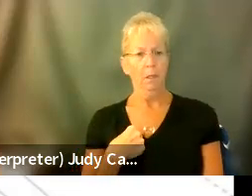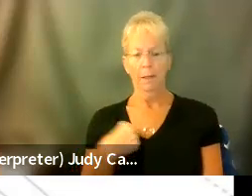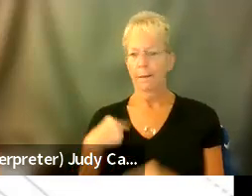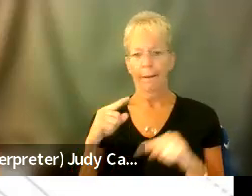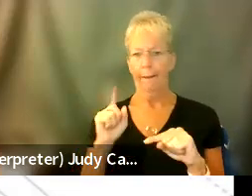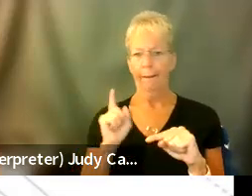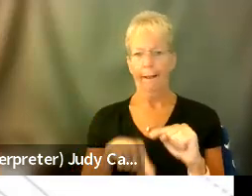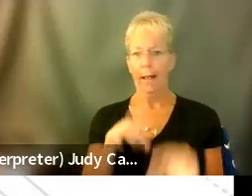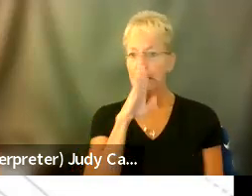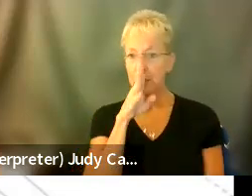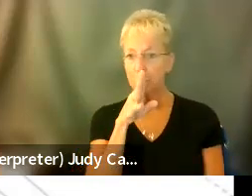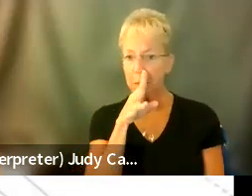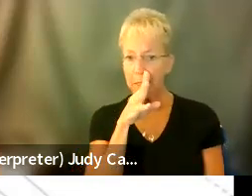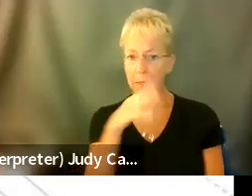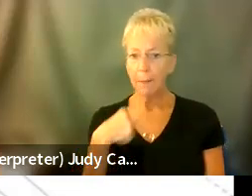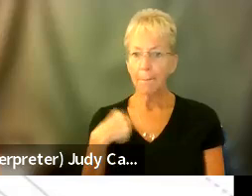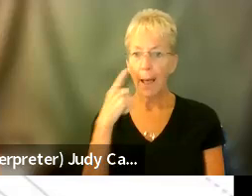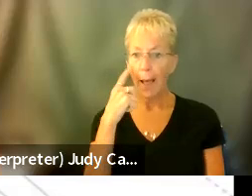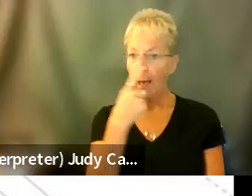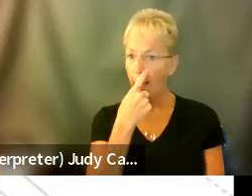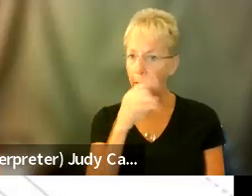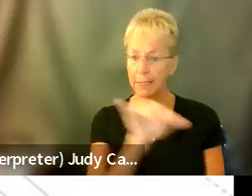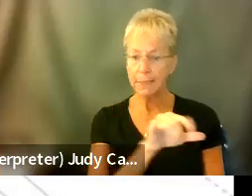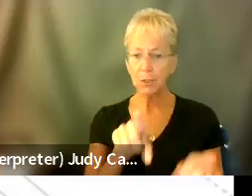speak. And my eyes also, um,